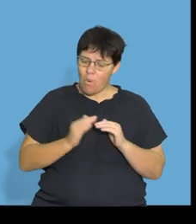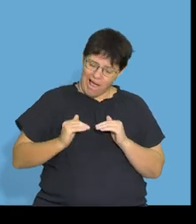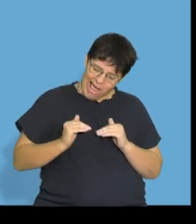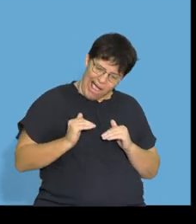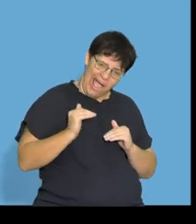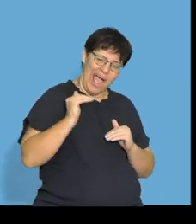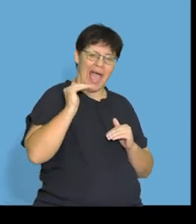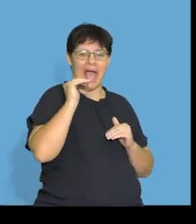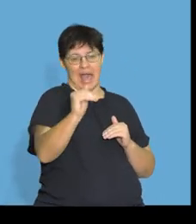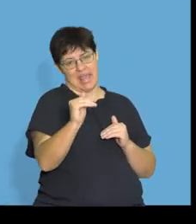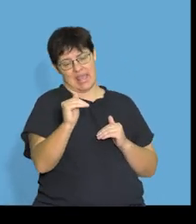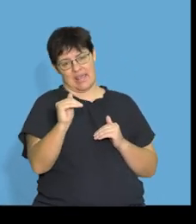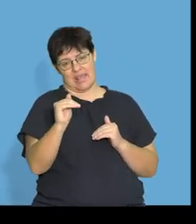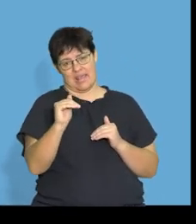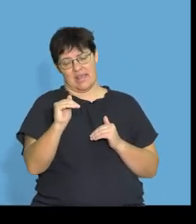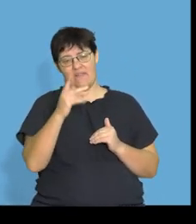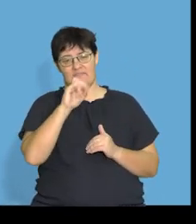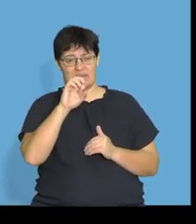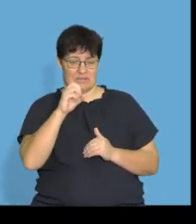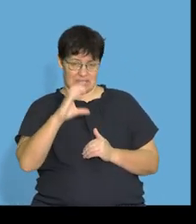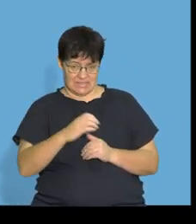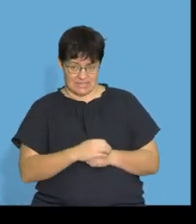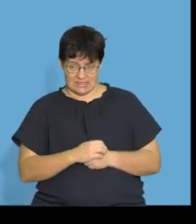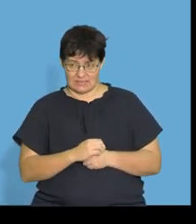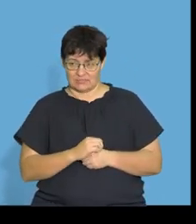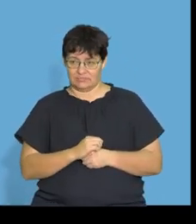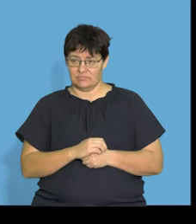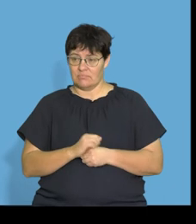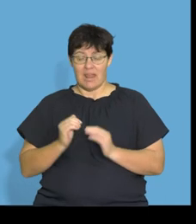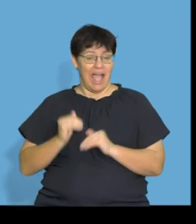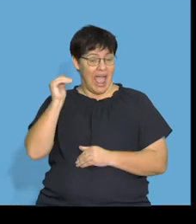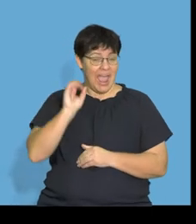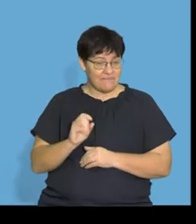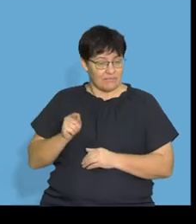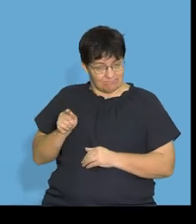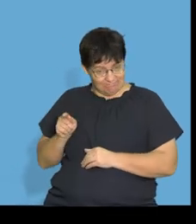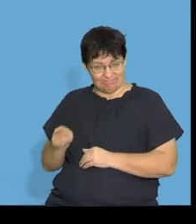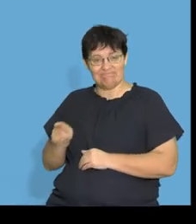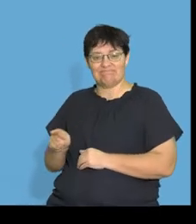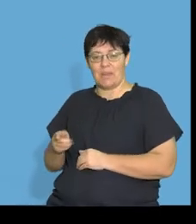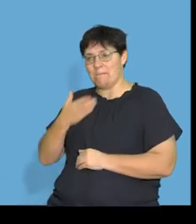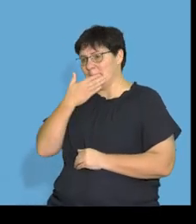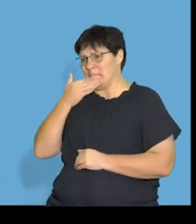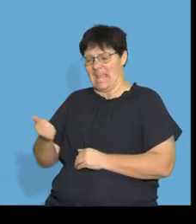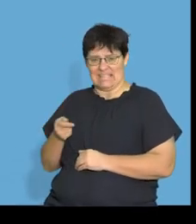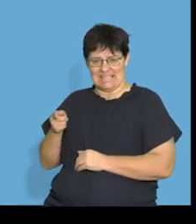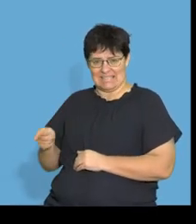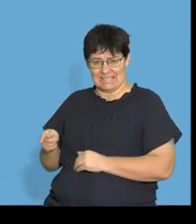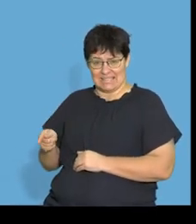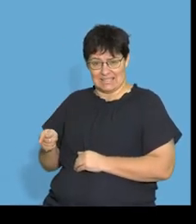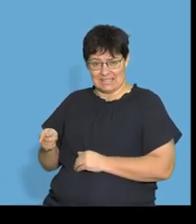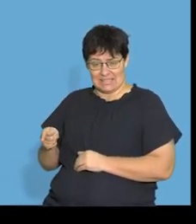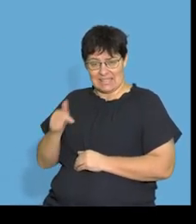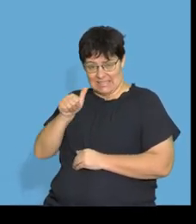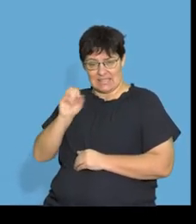all right? We want him to have something high, which is 60, would be the best. But what does the question